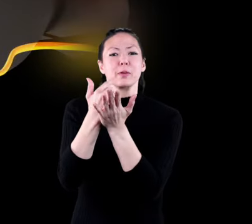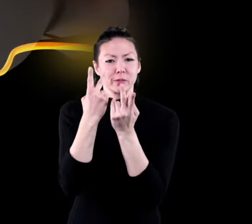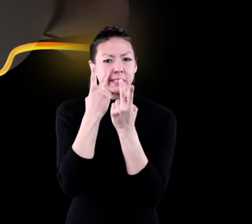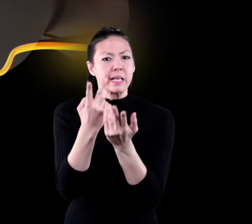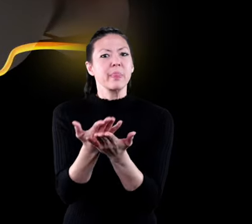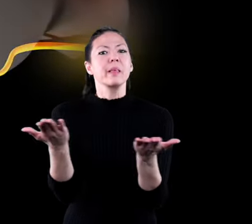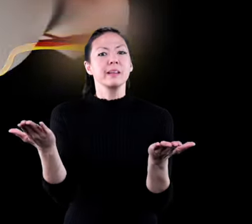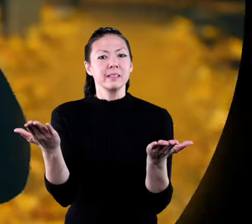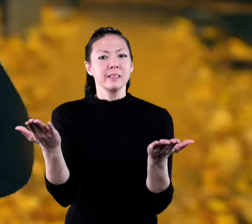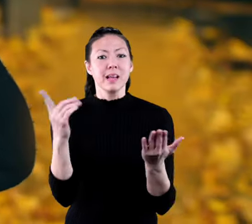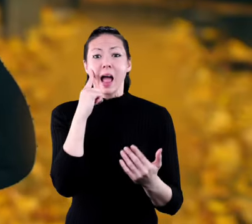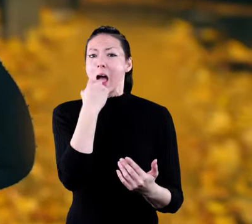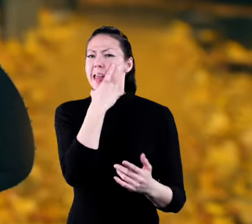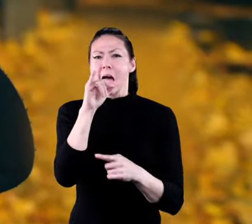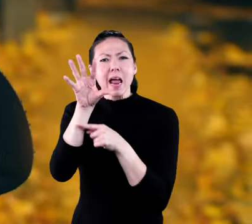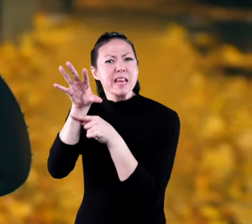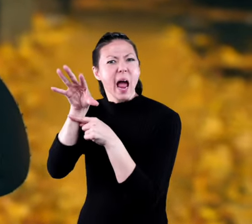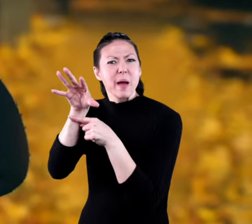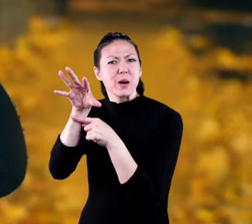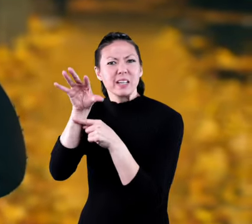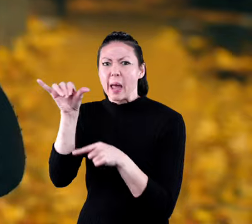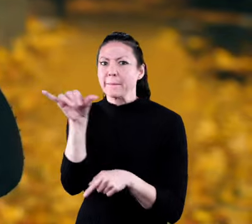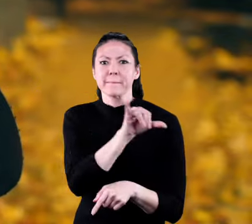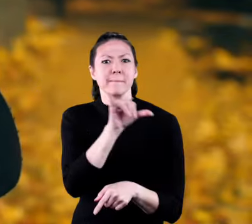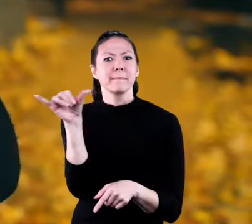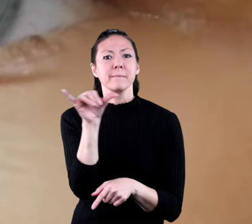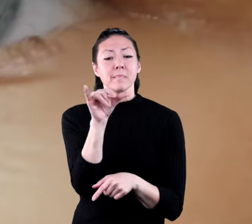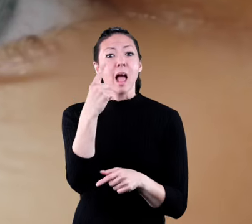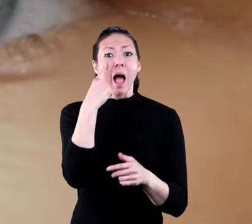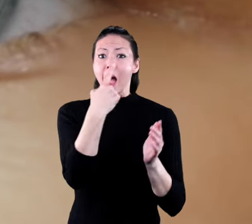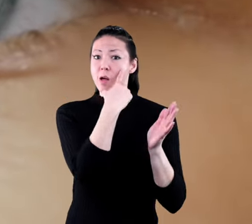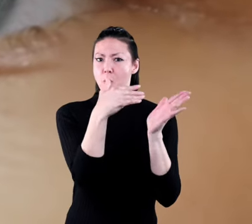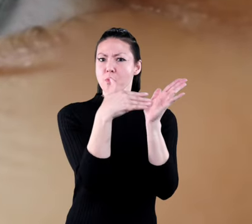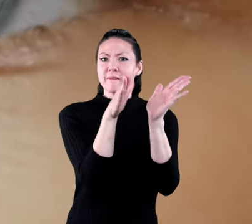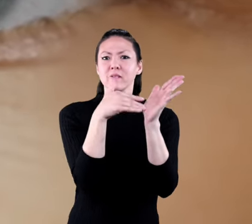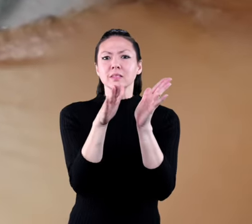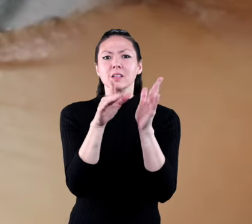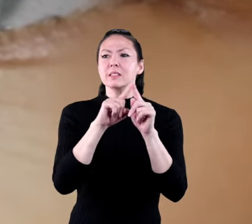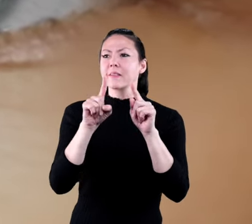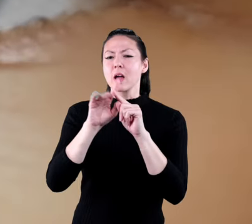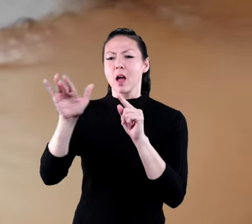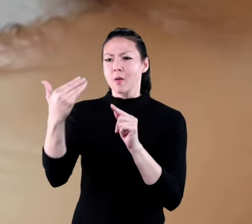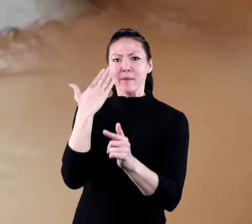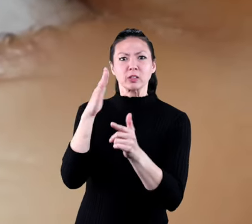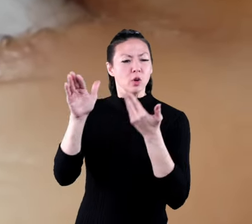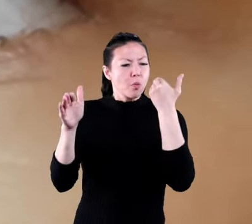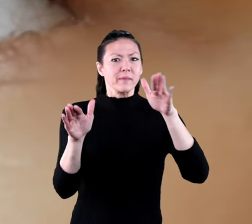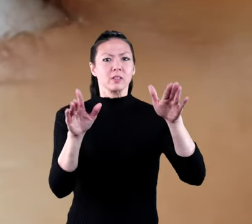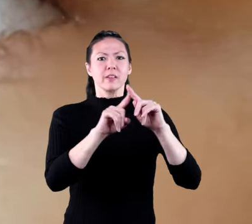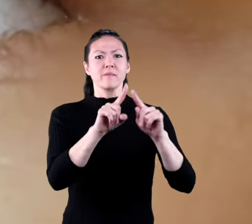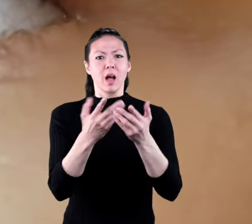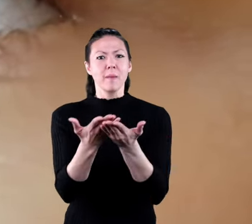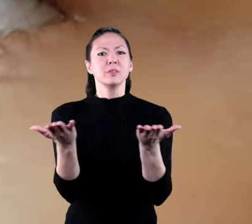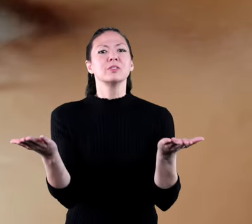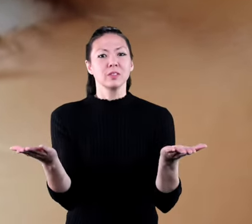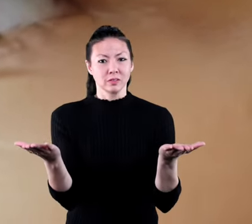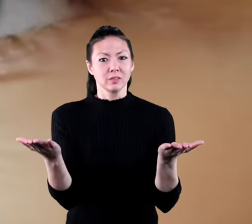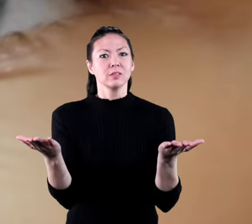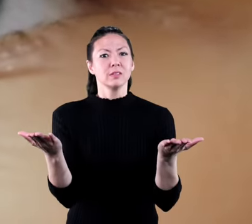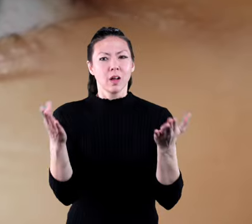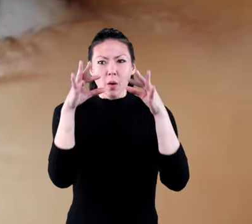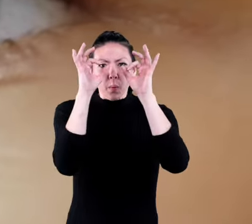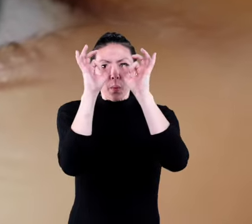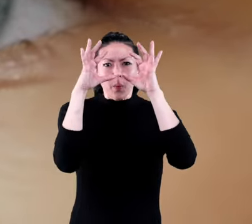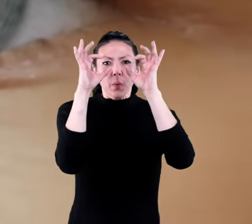see things think of your eyes like a camera the light reflected from different objects enters your eye through your